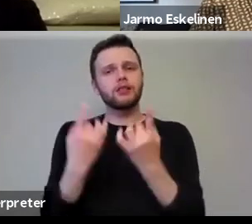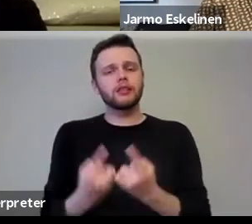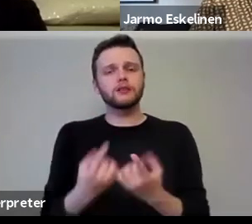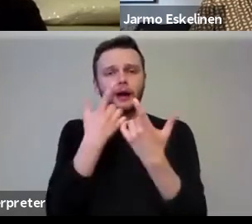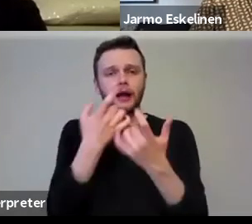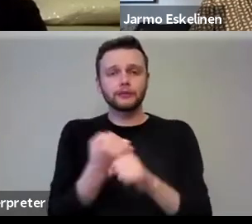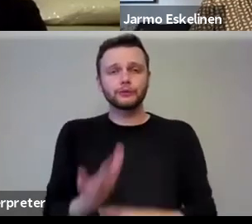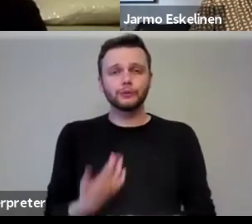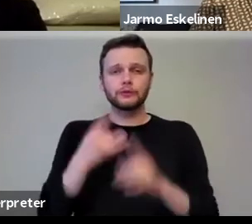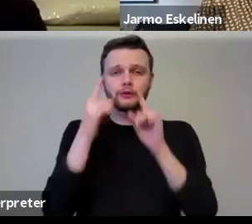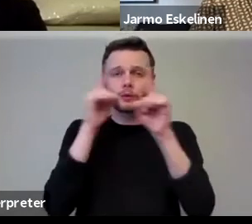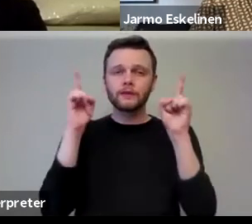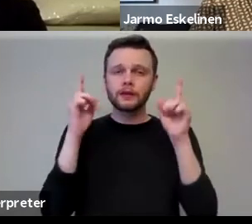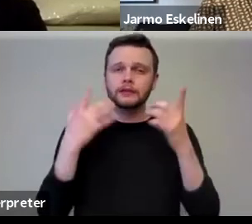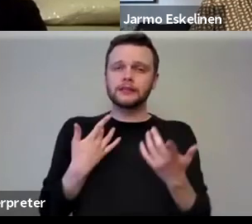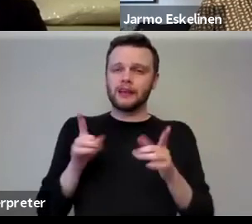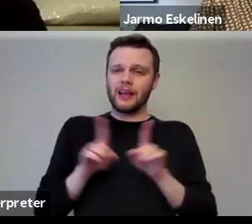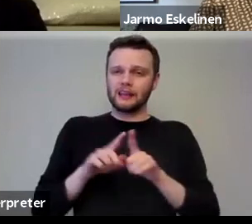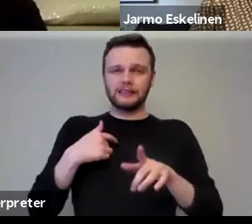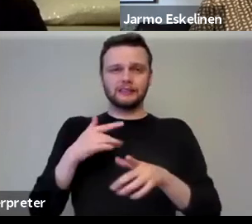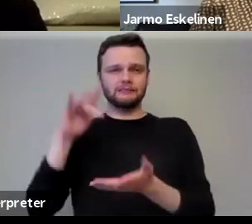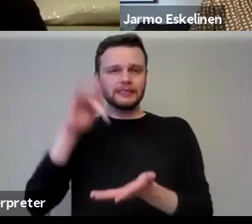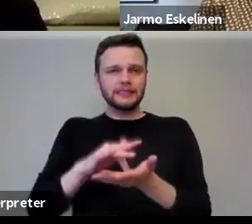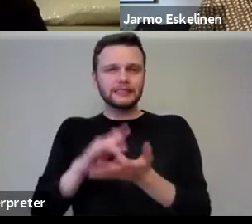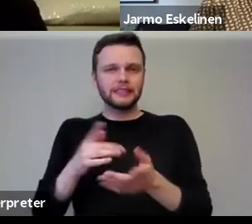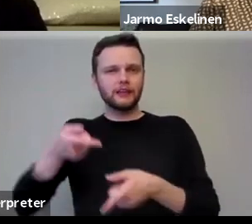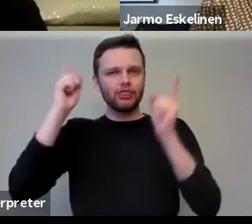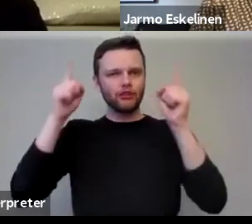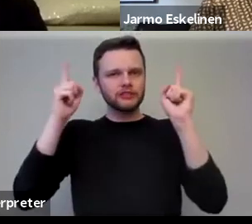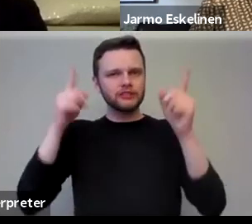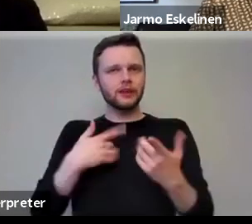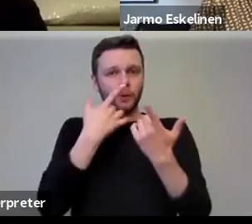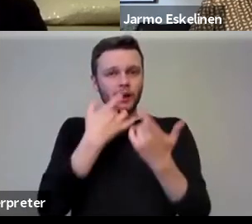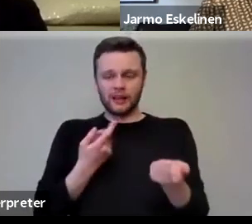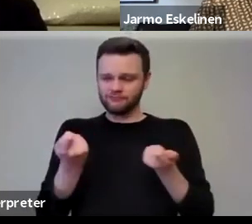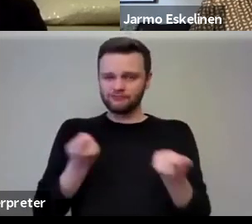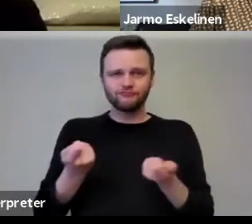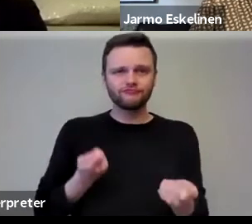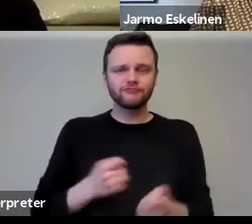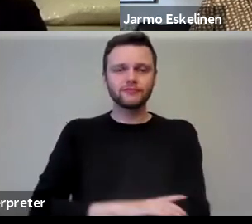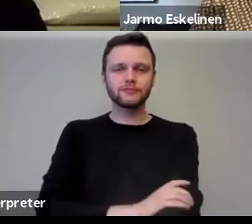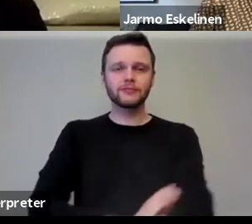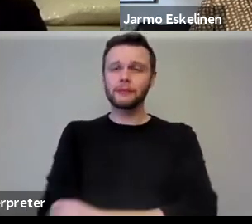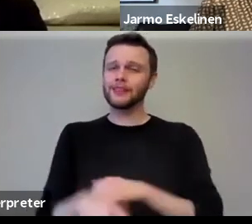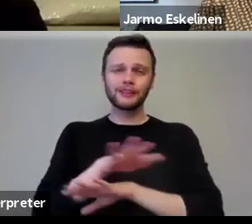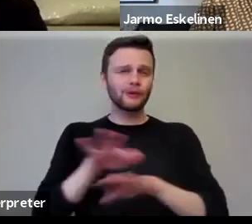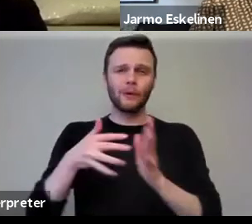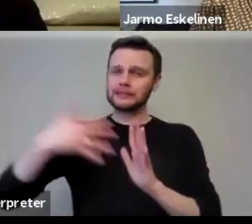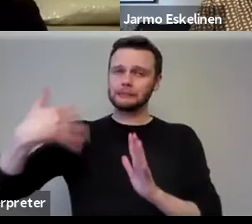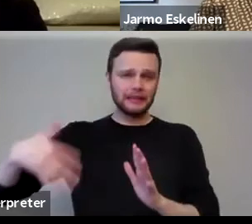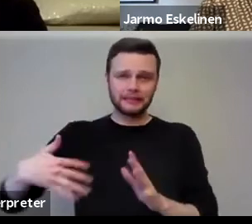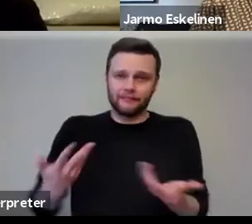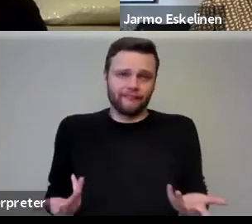as universities and as city authorities and organizations, which are not hugely expensive, but